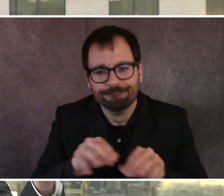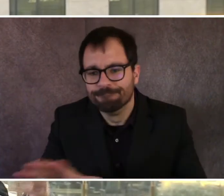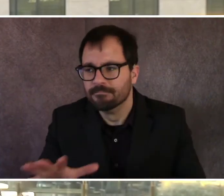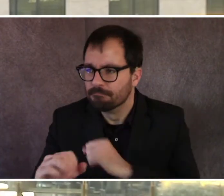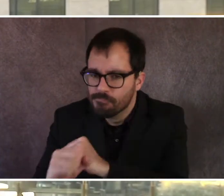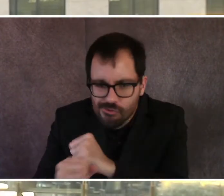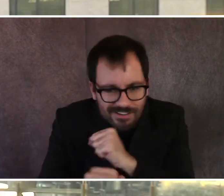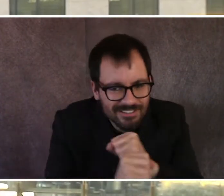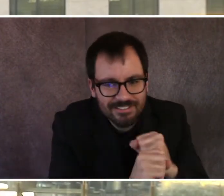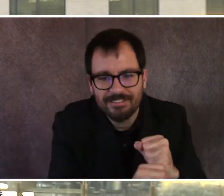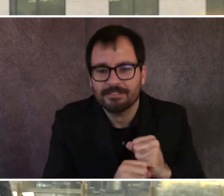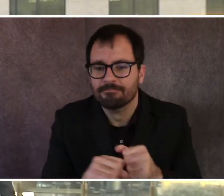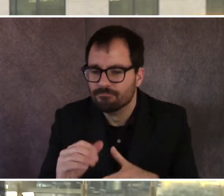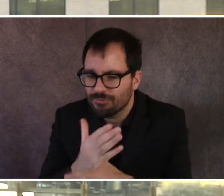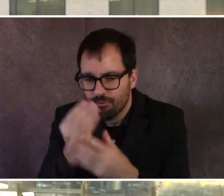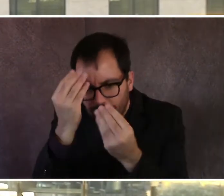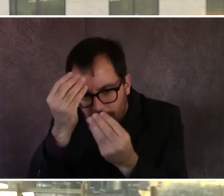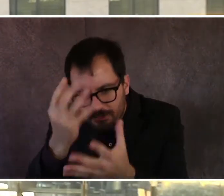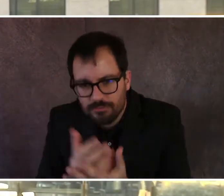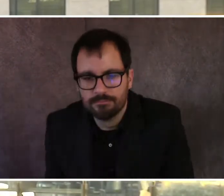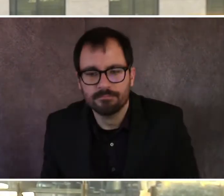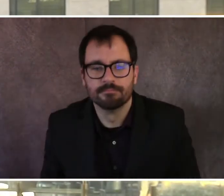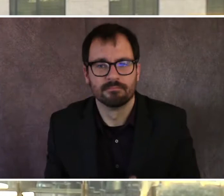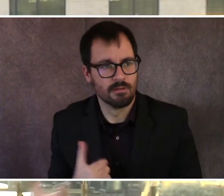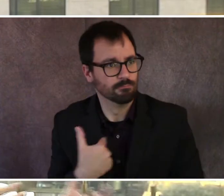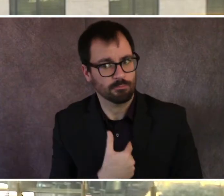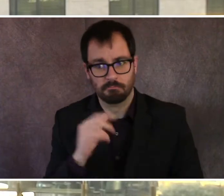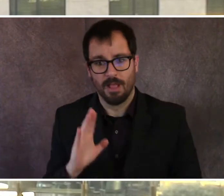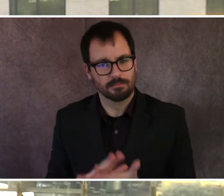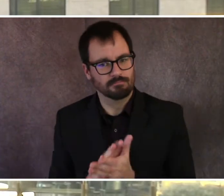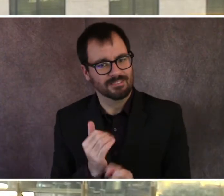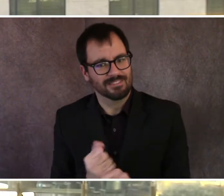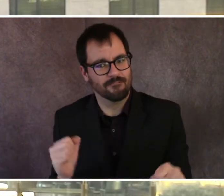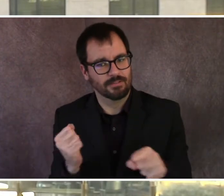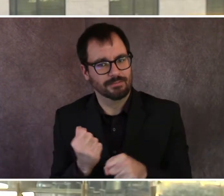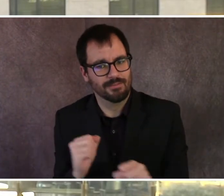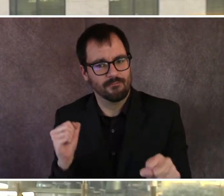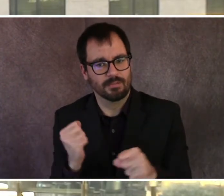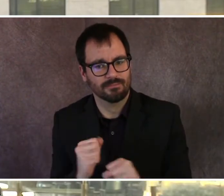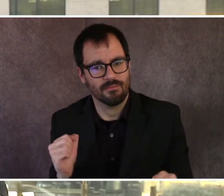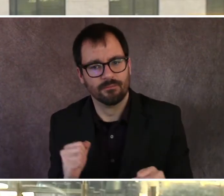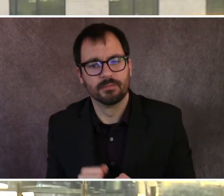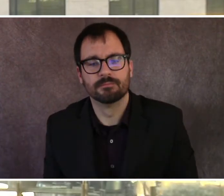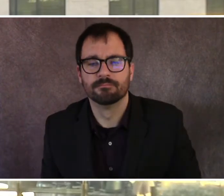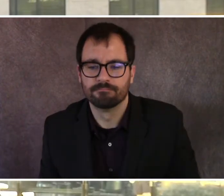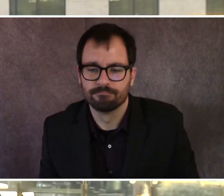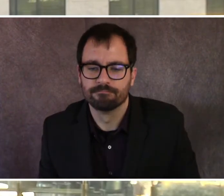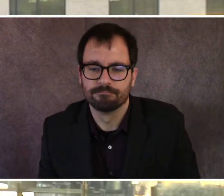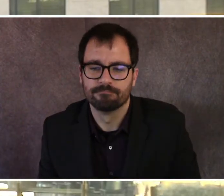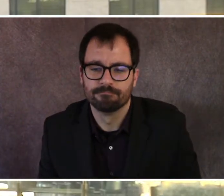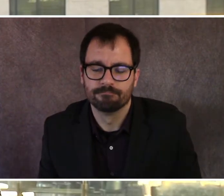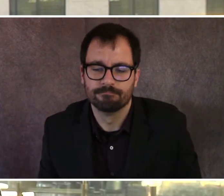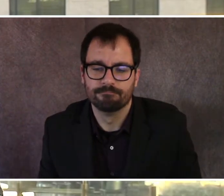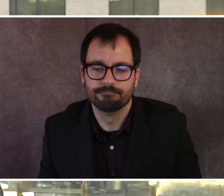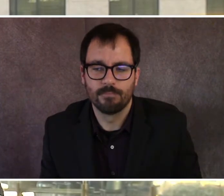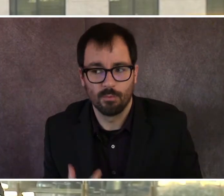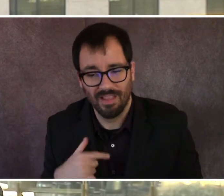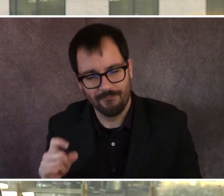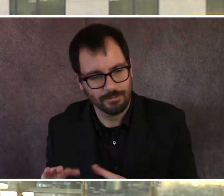more than just marketing the city as a safe place. It's also managing the COVID-19 numbers. So we're working collectively together.